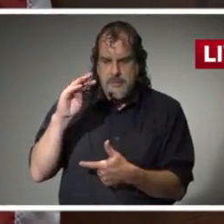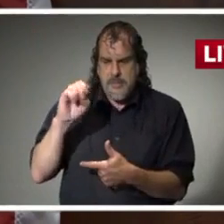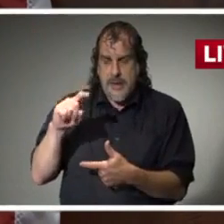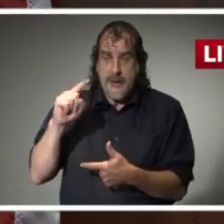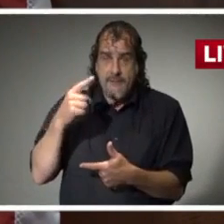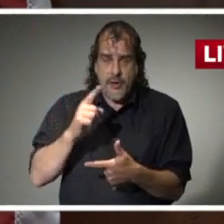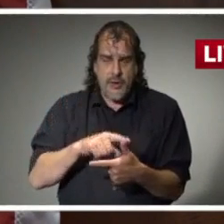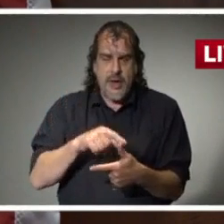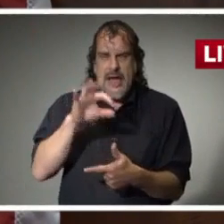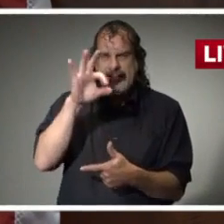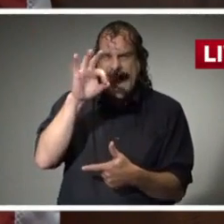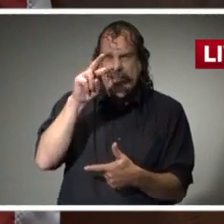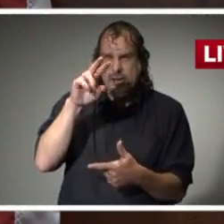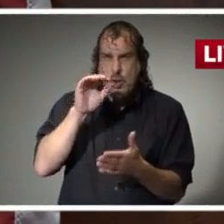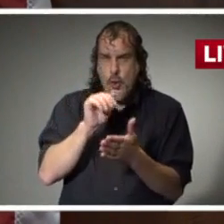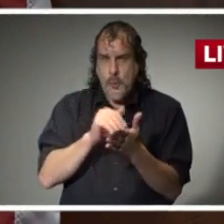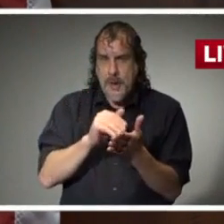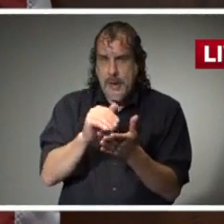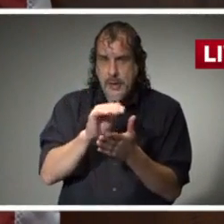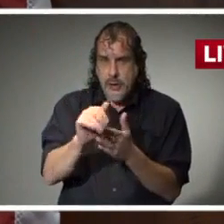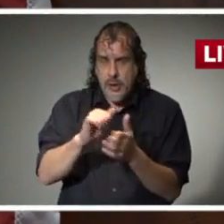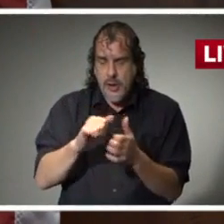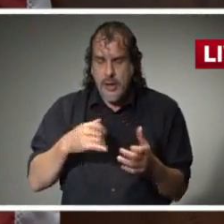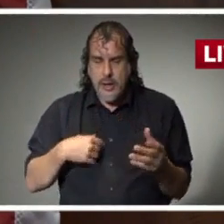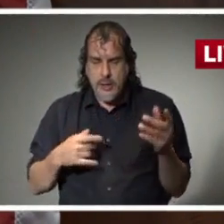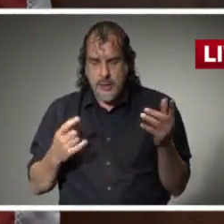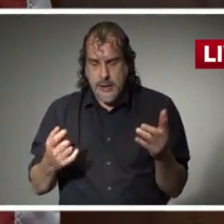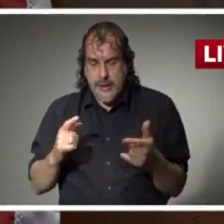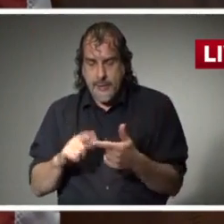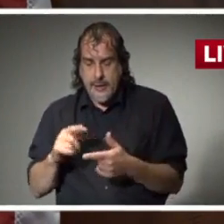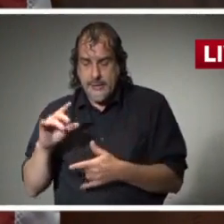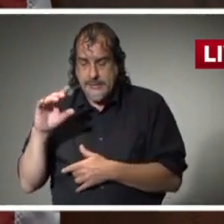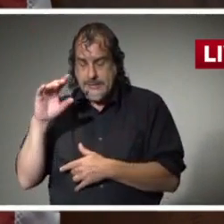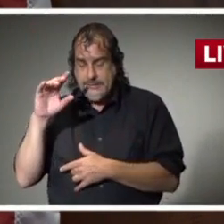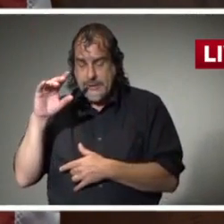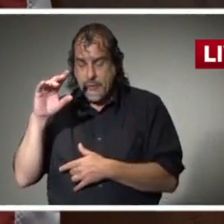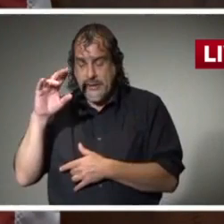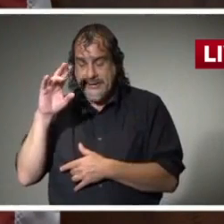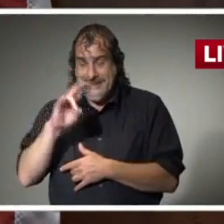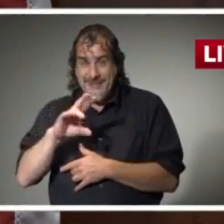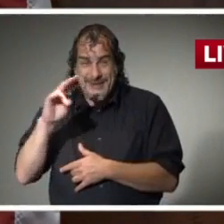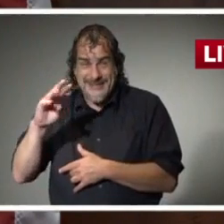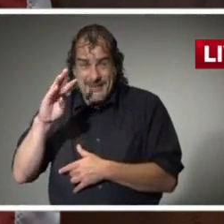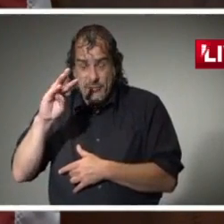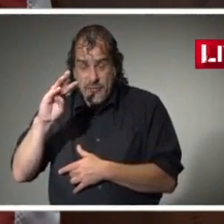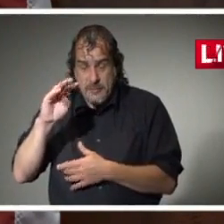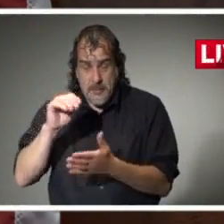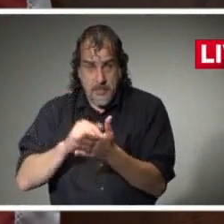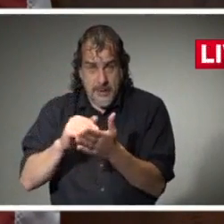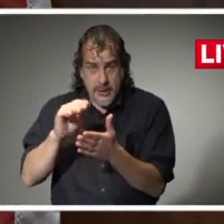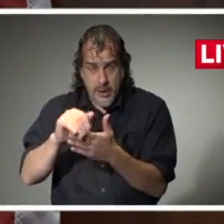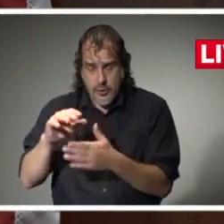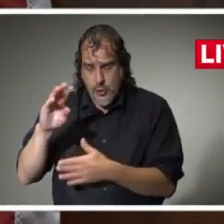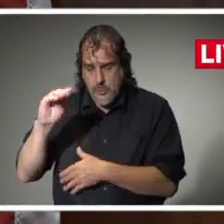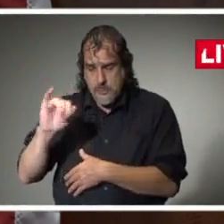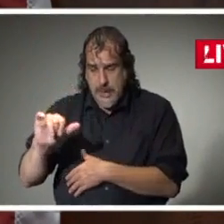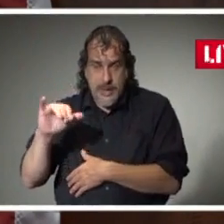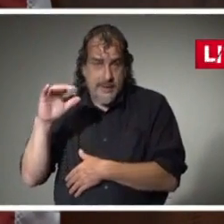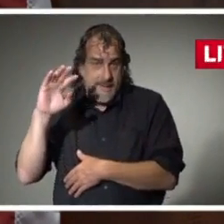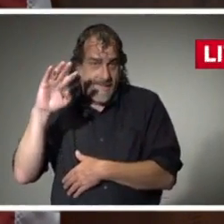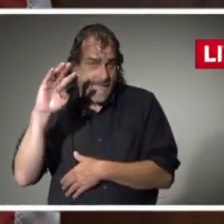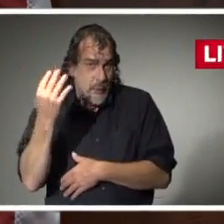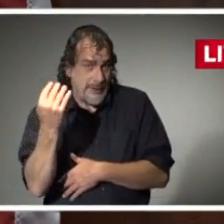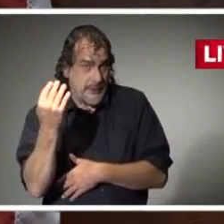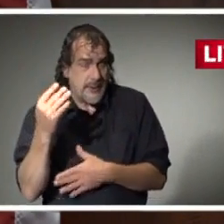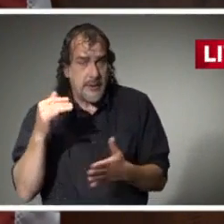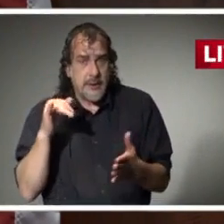MHAP payments, and they will receive $77 million in early DISH payments on May 14th. The accelerated payment